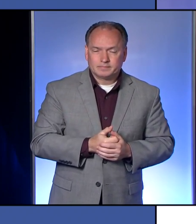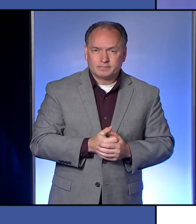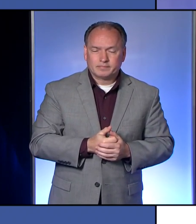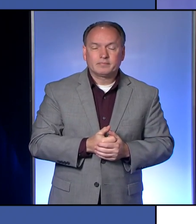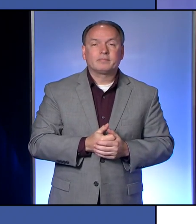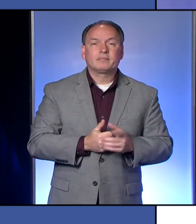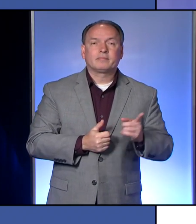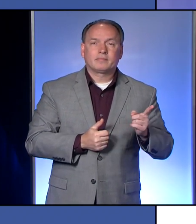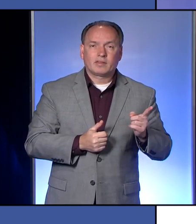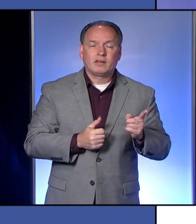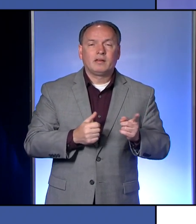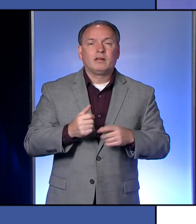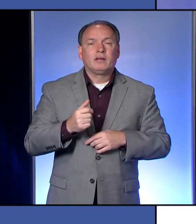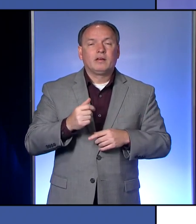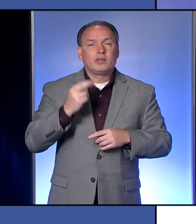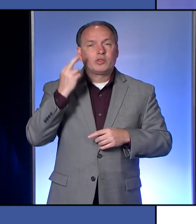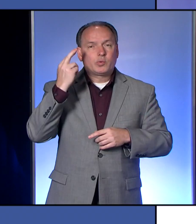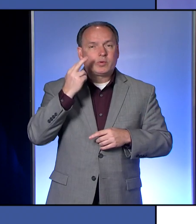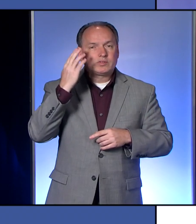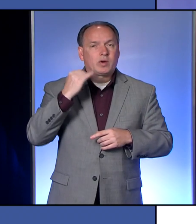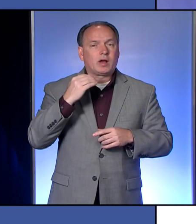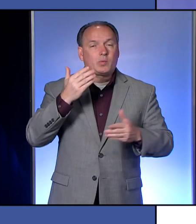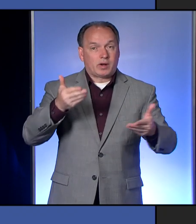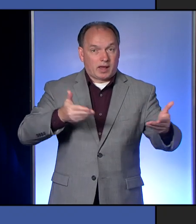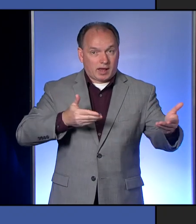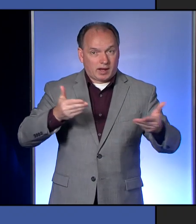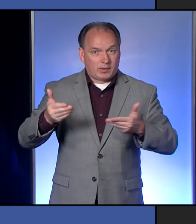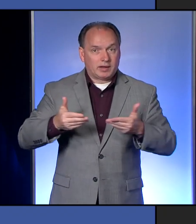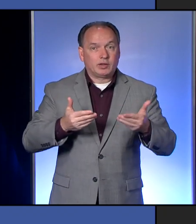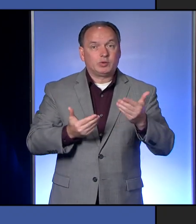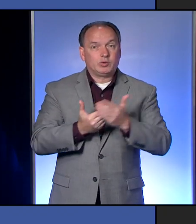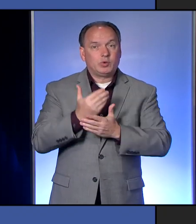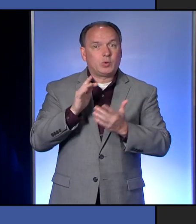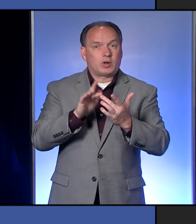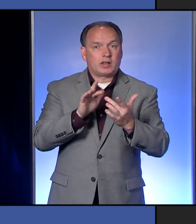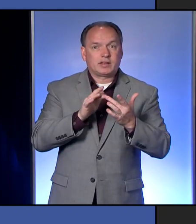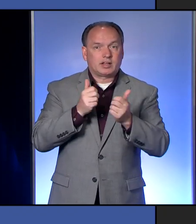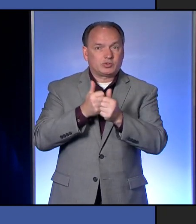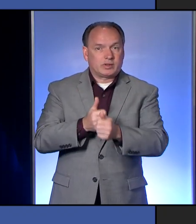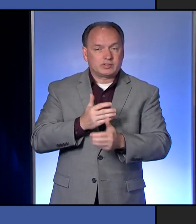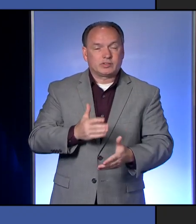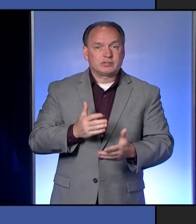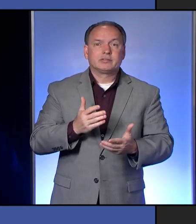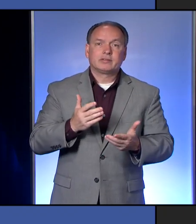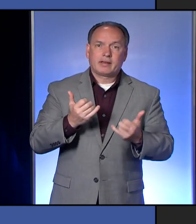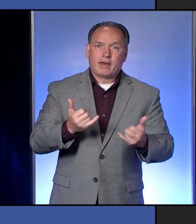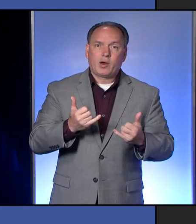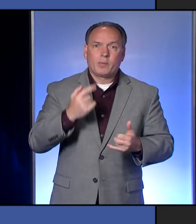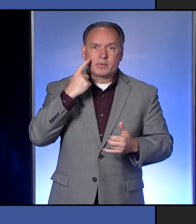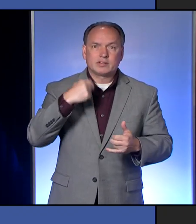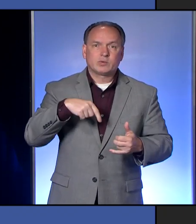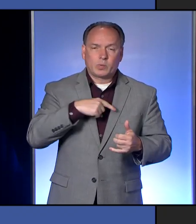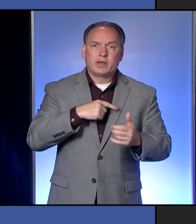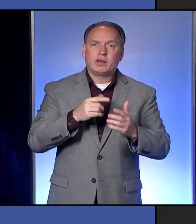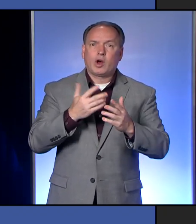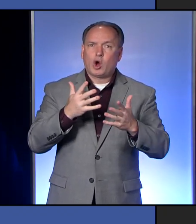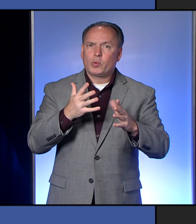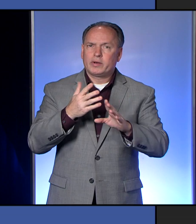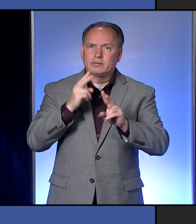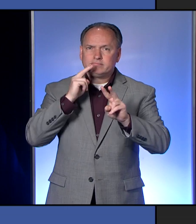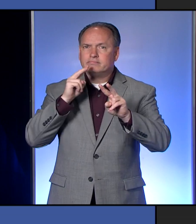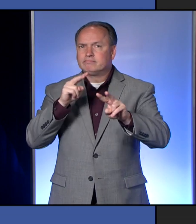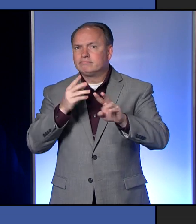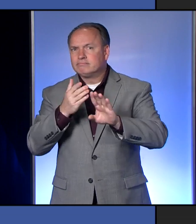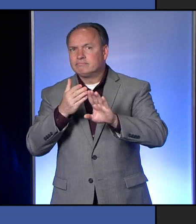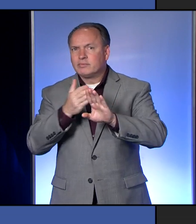Well, the reason that we are hiring the number of contact tracers that we are hiring is because we anticipated an